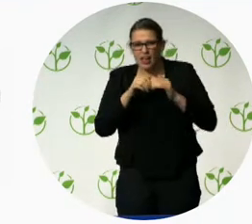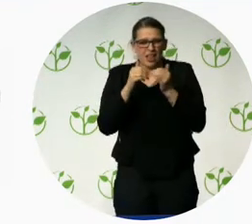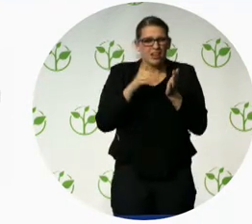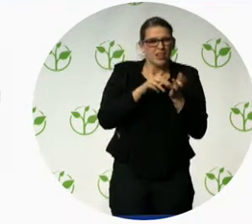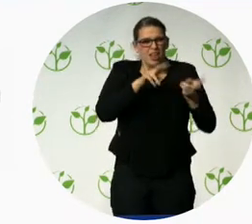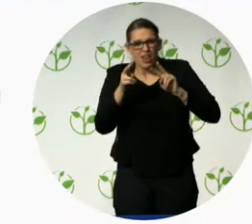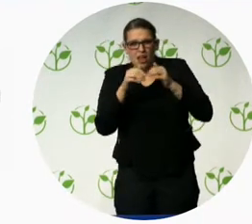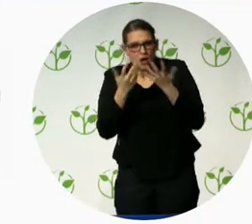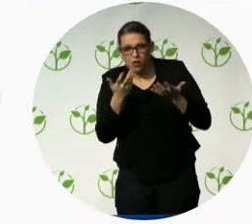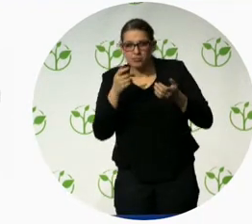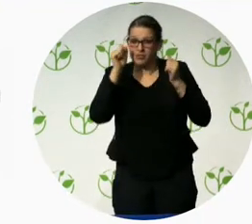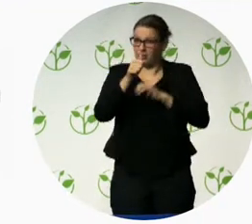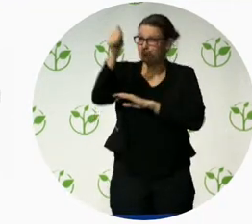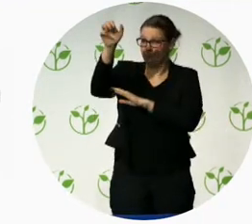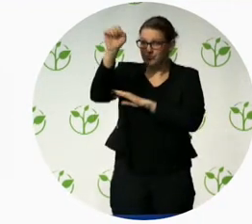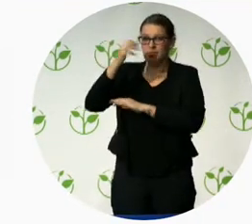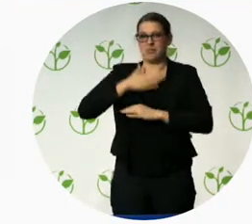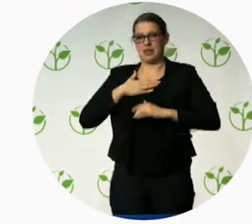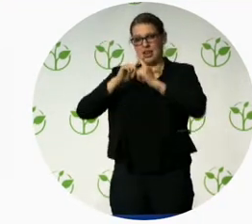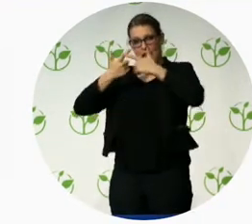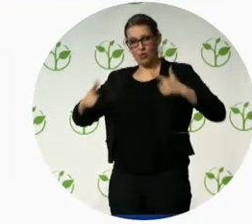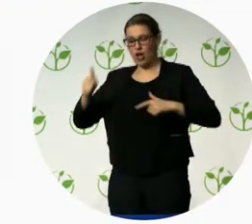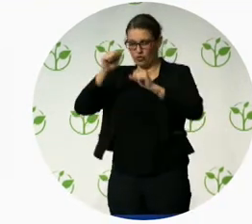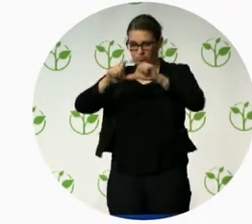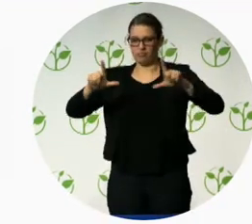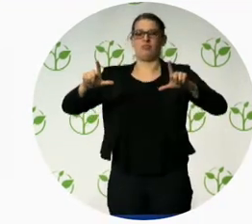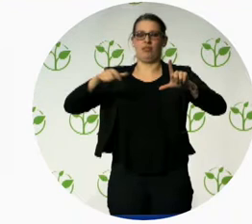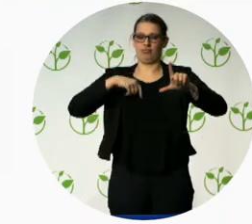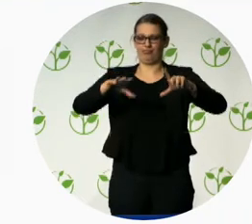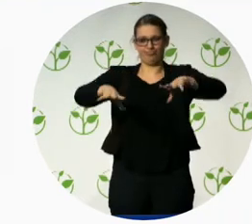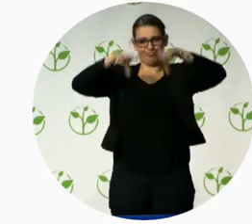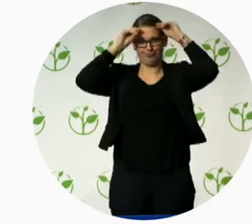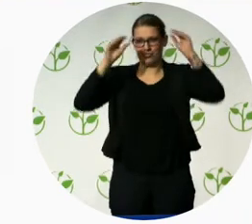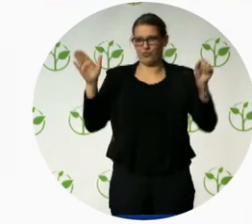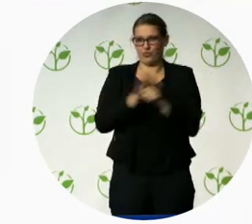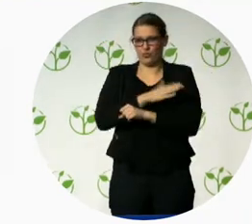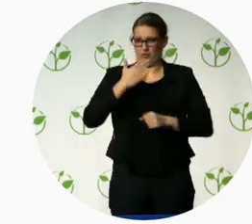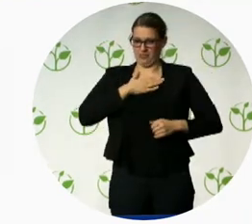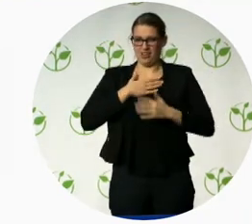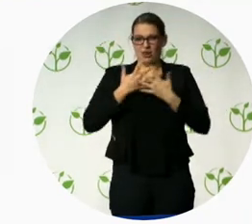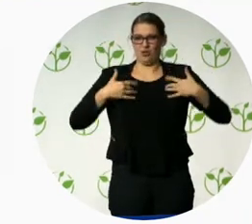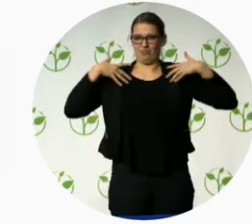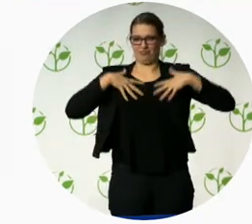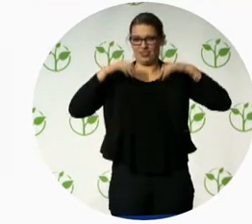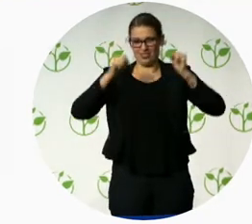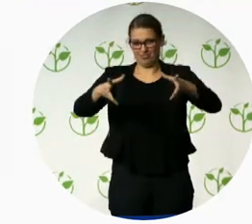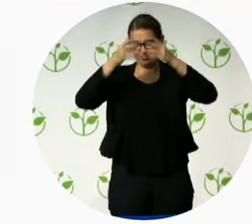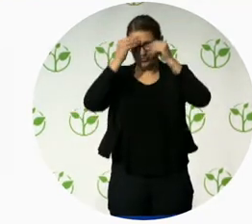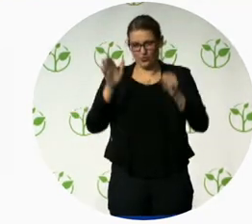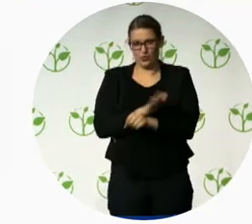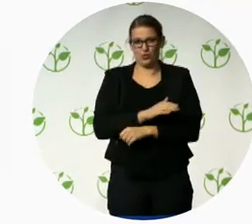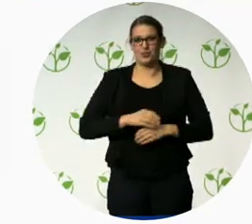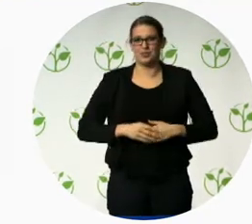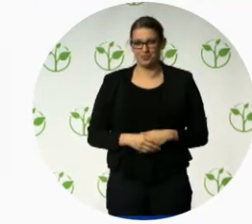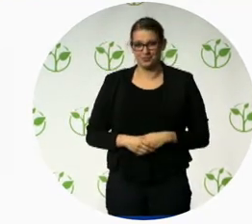be built into PowerPoint. At the end of every PowerPoint session, we can save that transcript and send it to somebody who wasn't